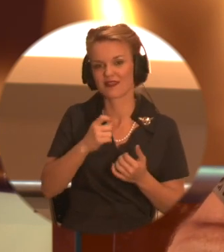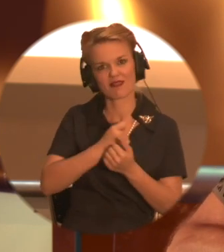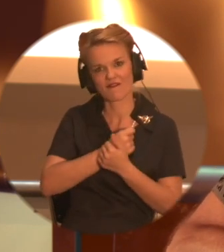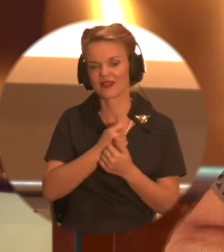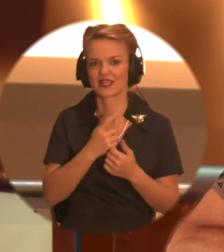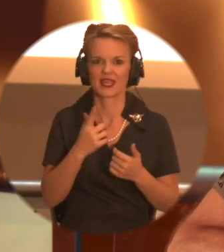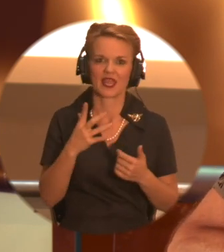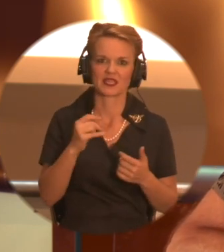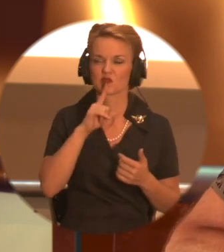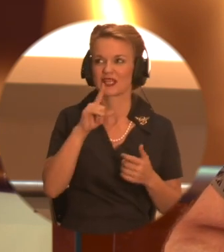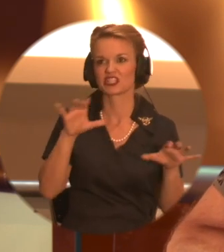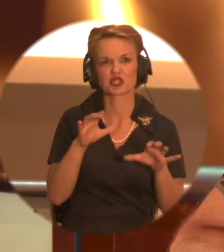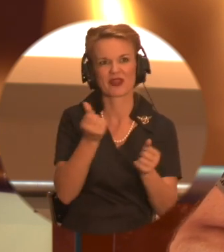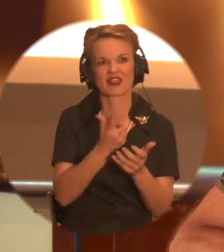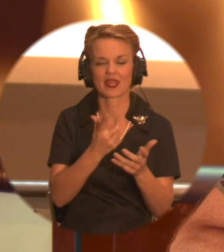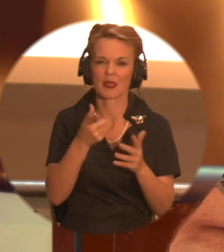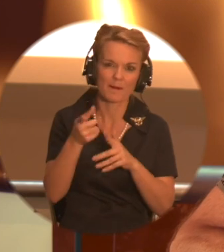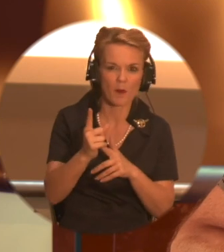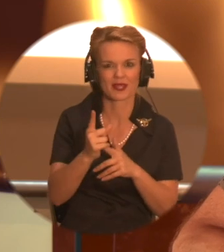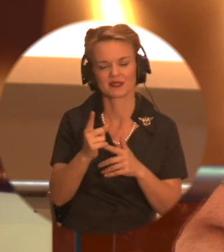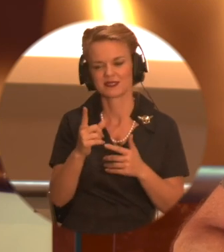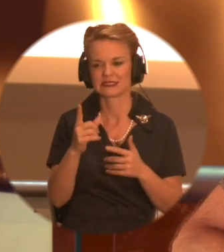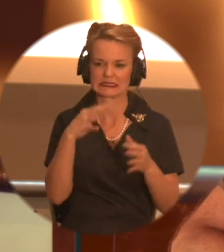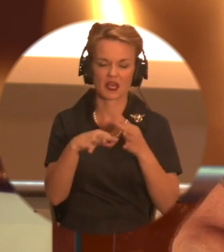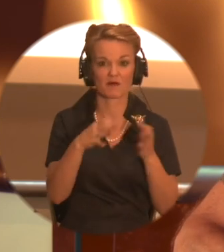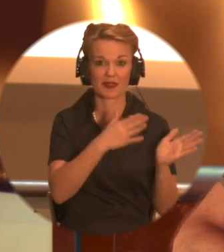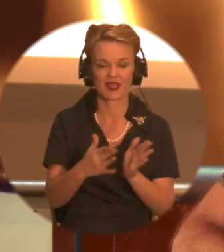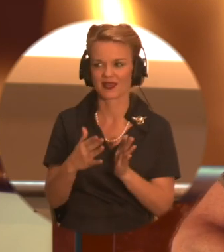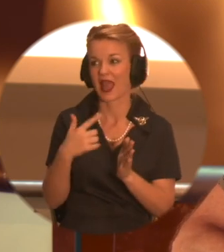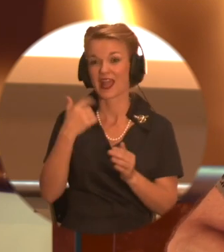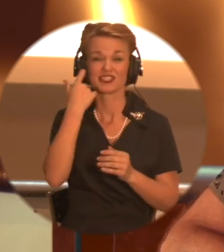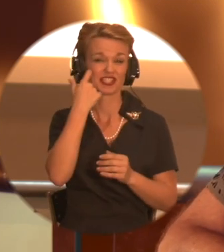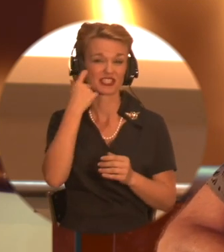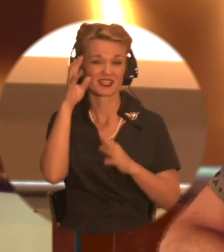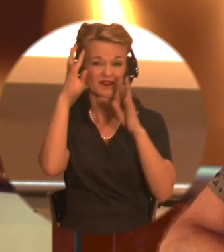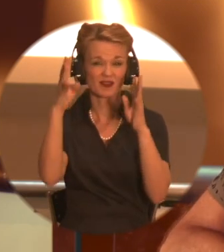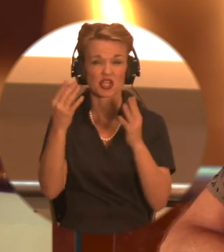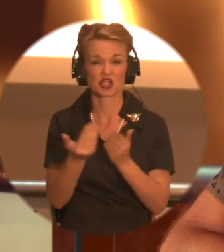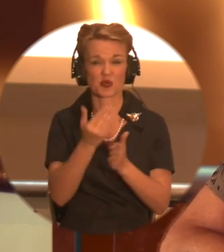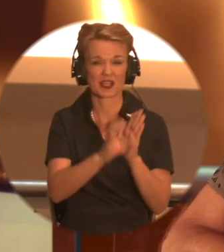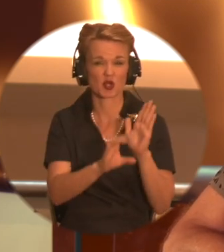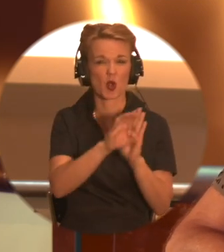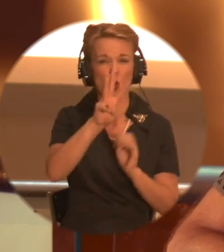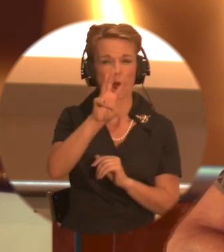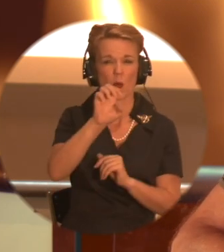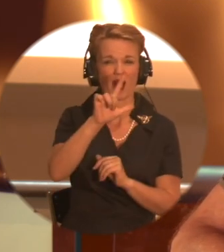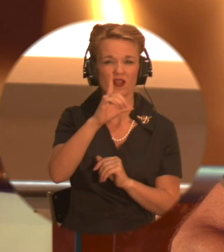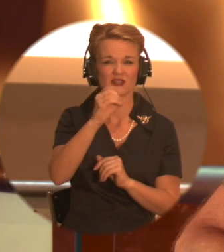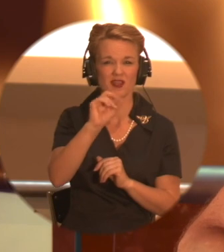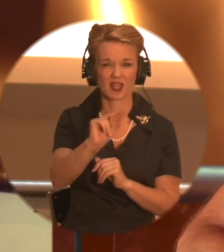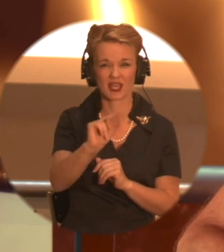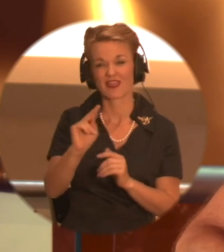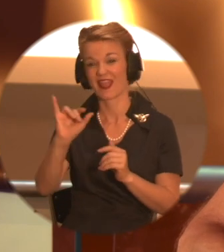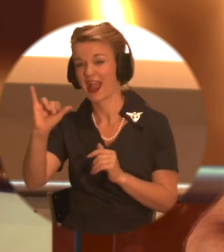to. I love that. I love the idea. I've just created a new character named Weldon, the IT guy. Why is he the IT guy? Well, IT stands